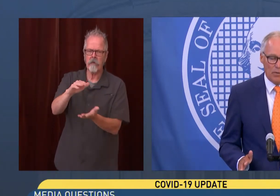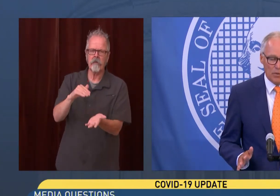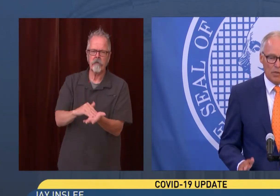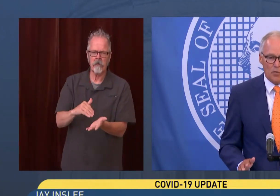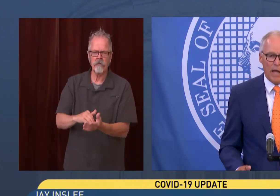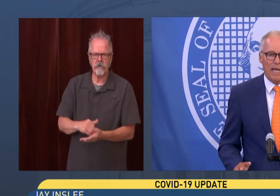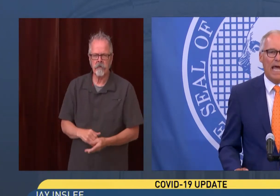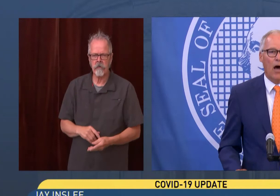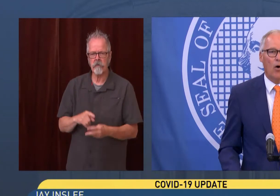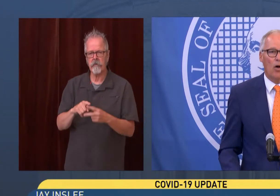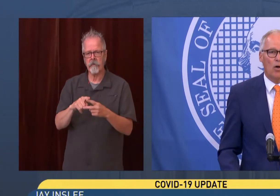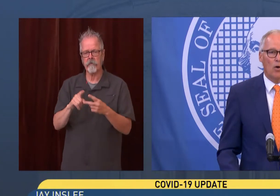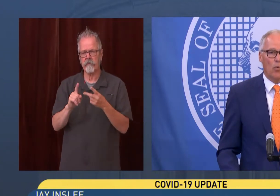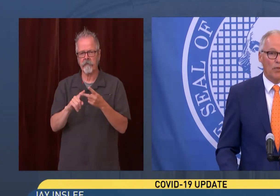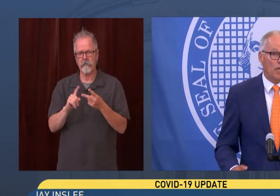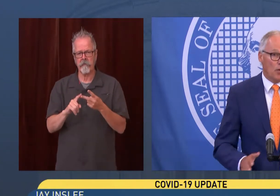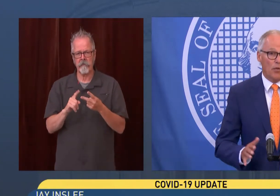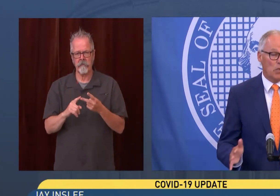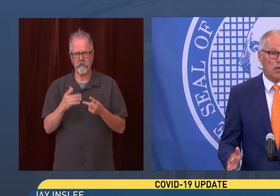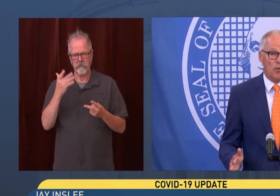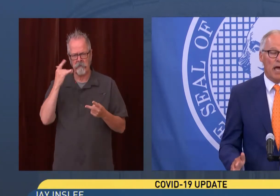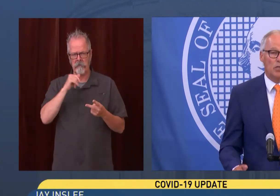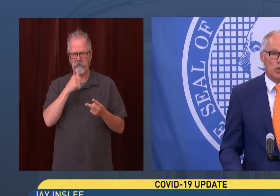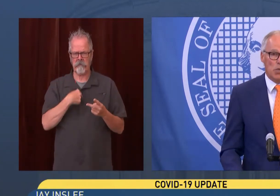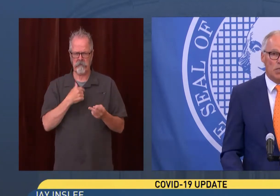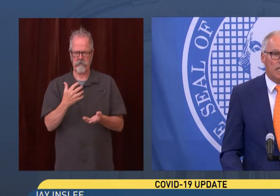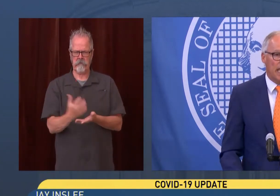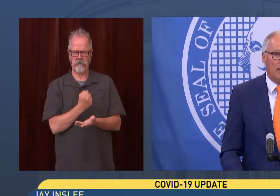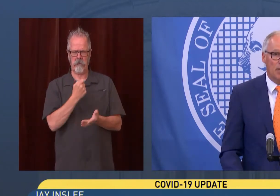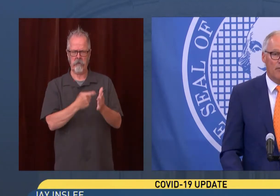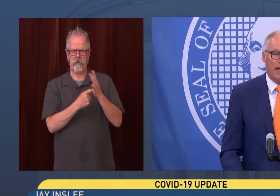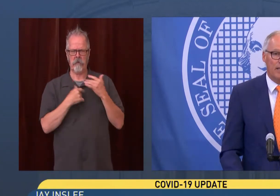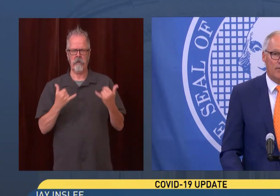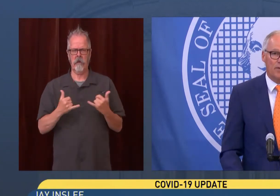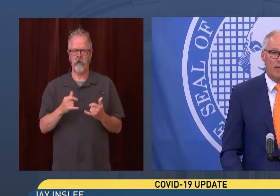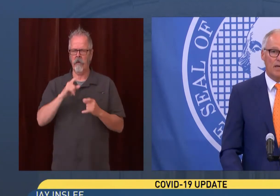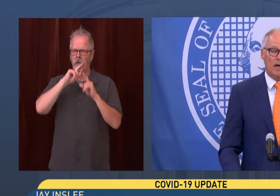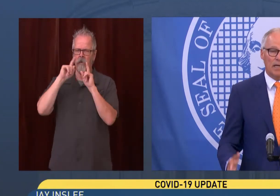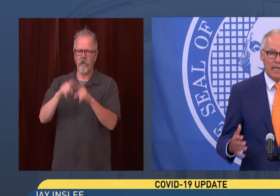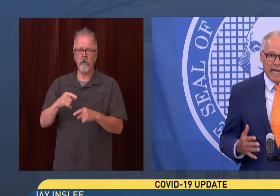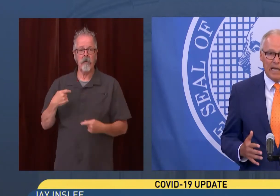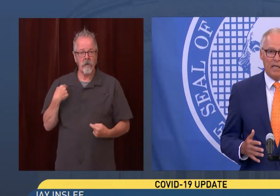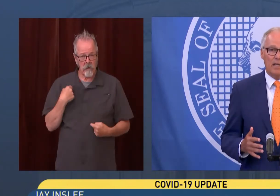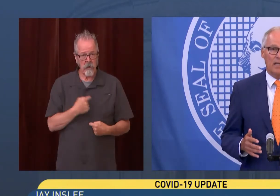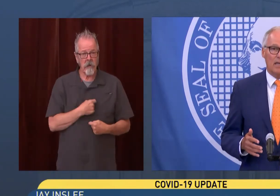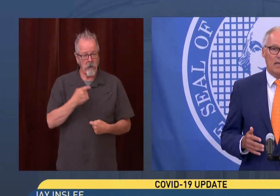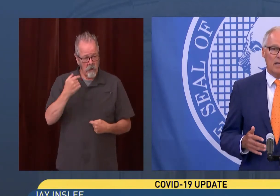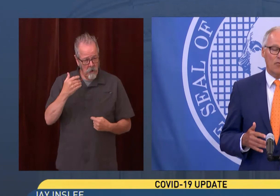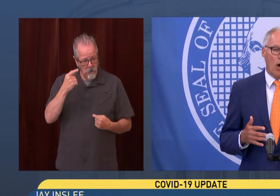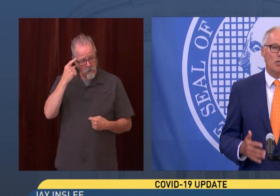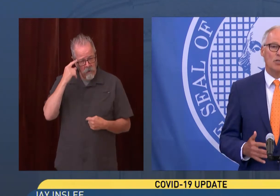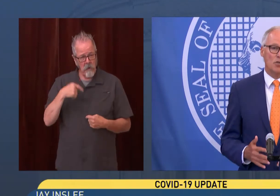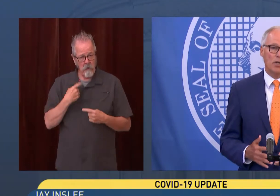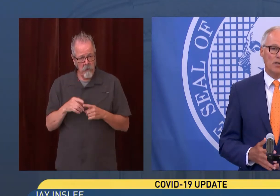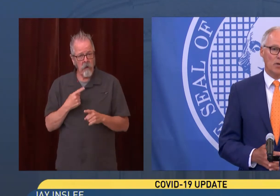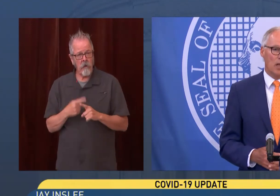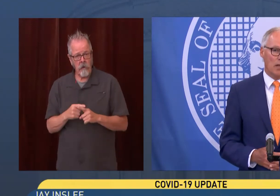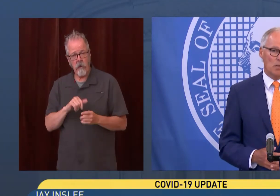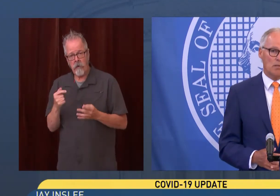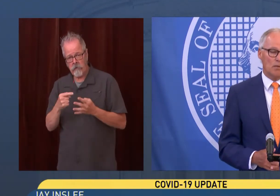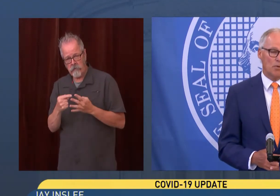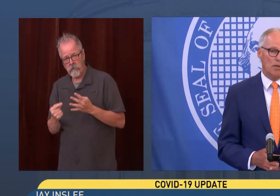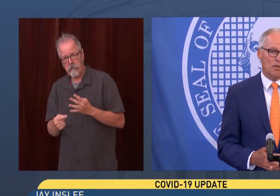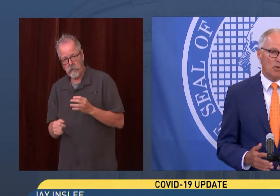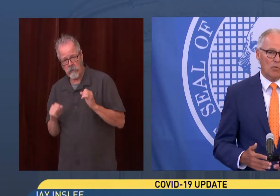we do this right now? We think there are these other measures that can be effective. Again, if Washingtonians